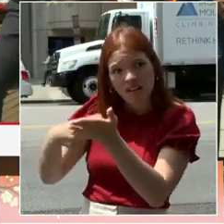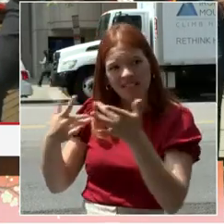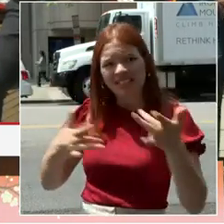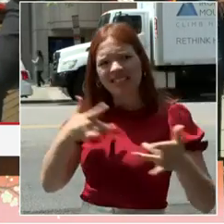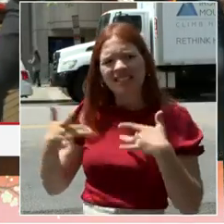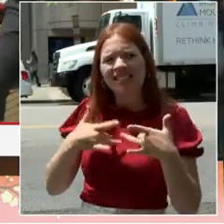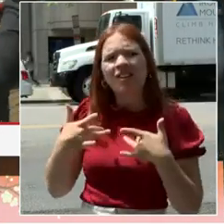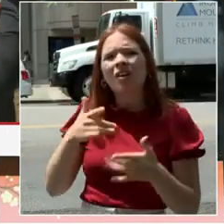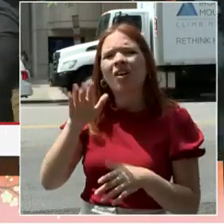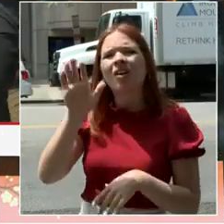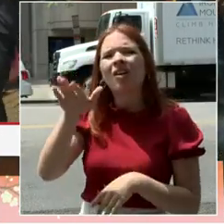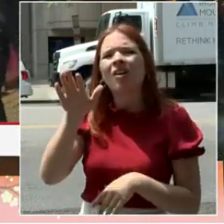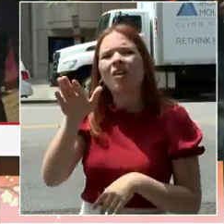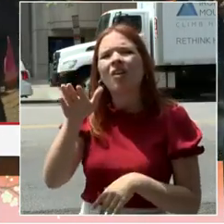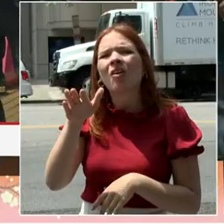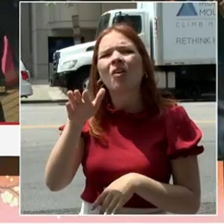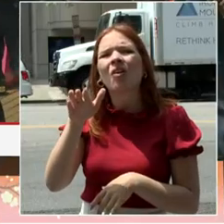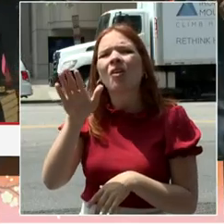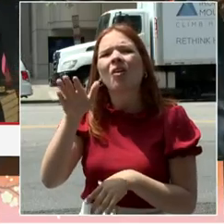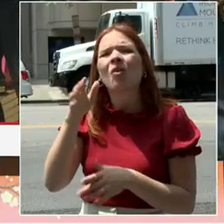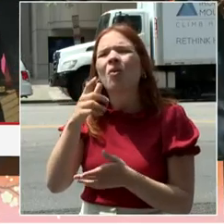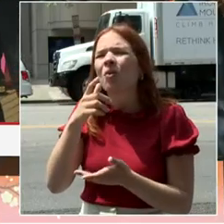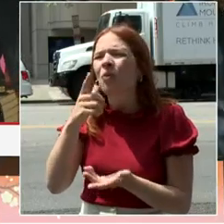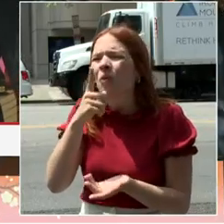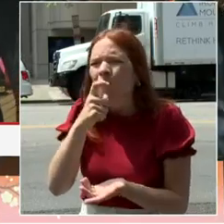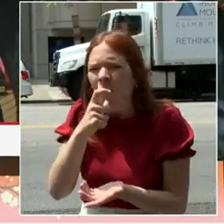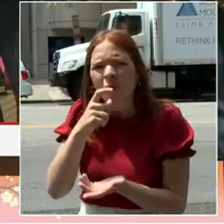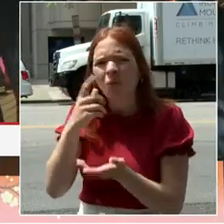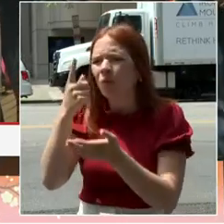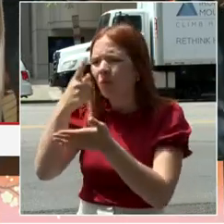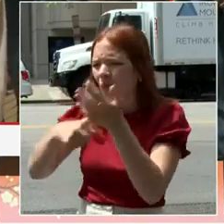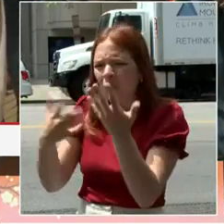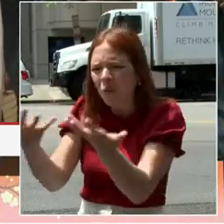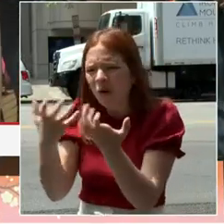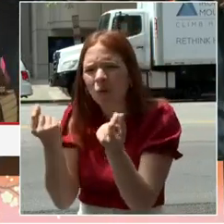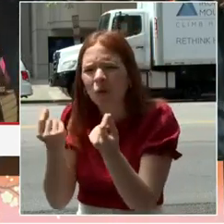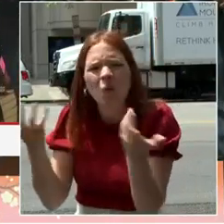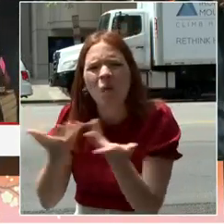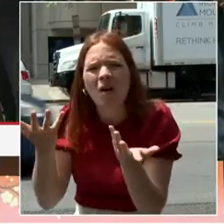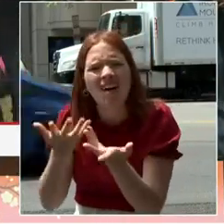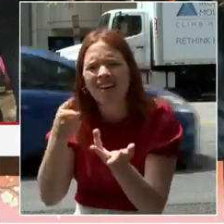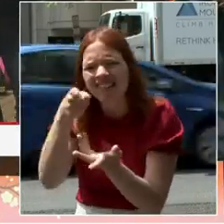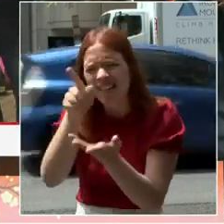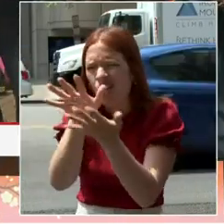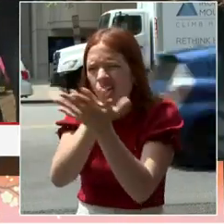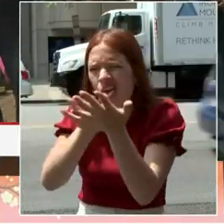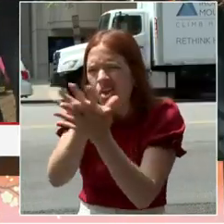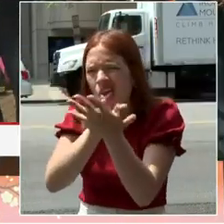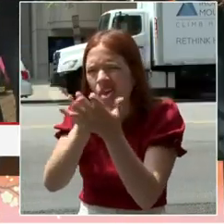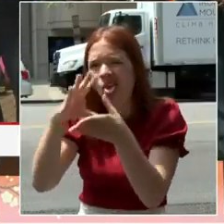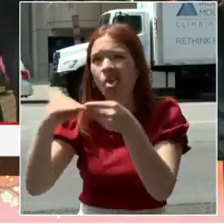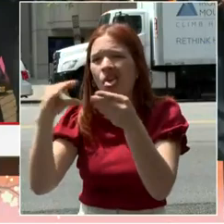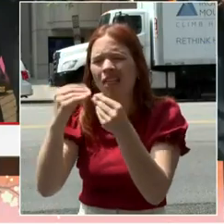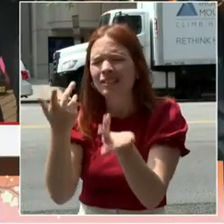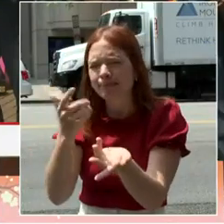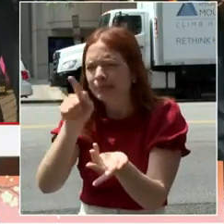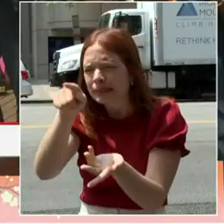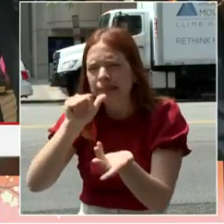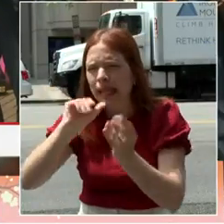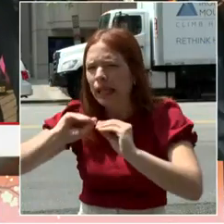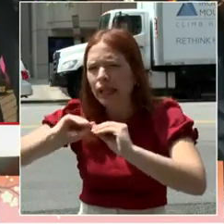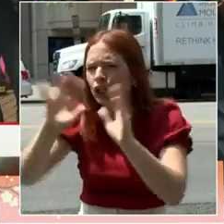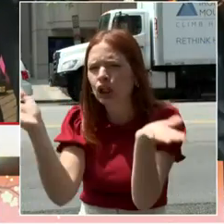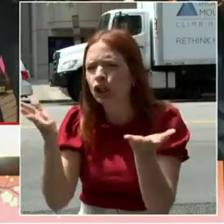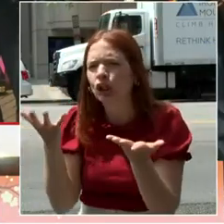Well, we met with a lot of grocers. You won't be surprised that we have a great focus